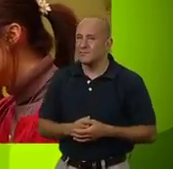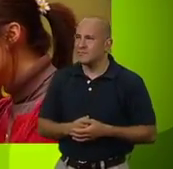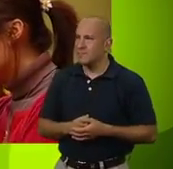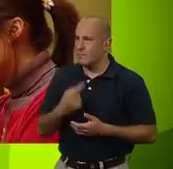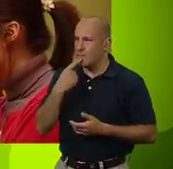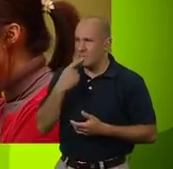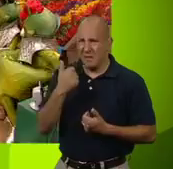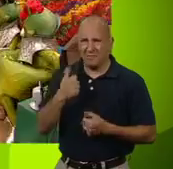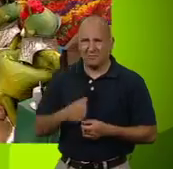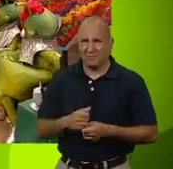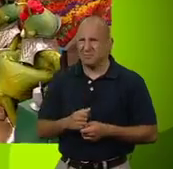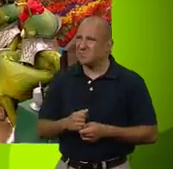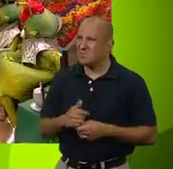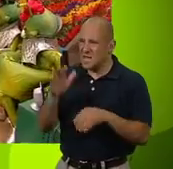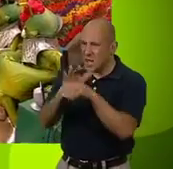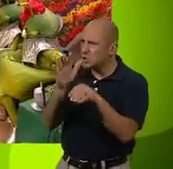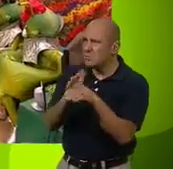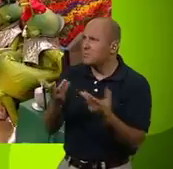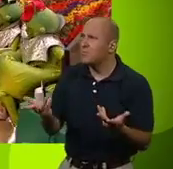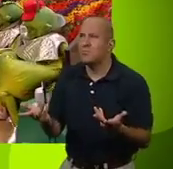Tastes fine to me. Where's the ketchup?